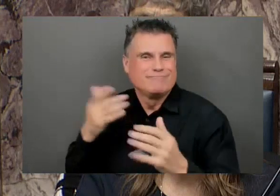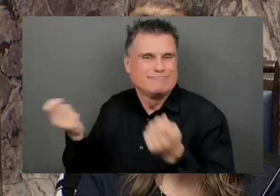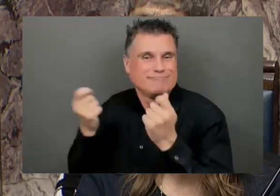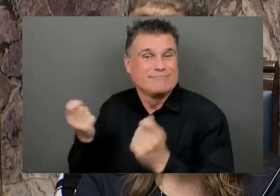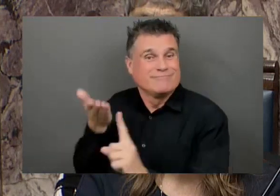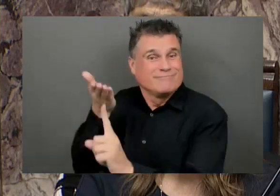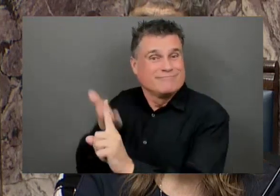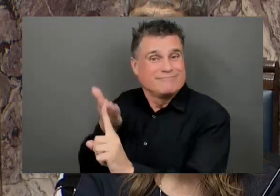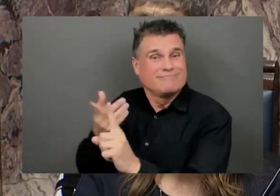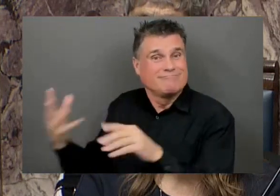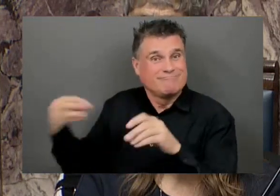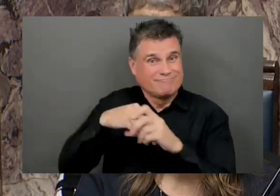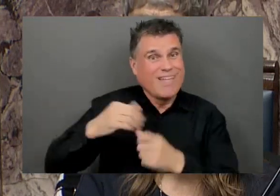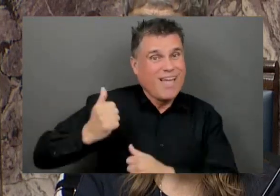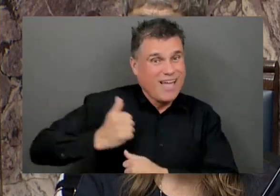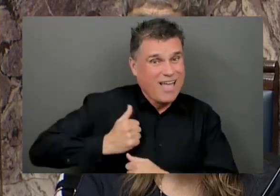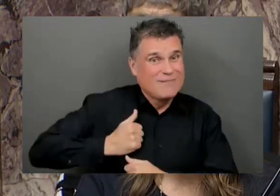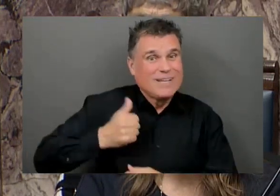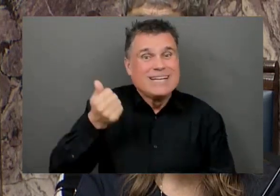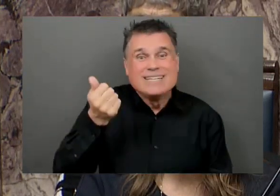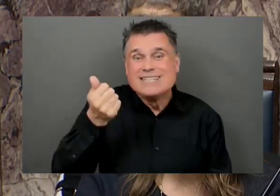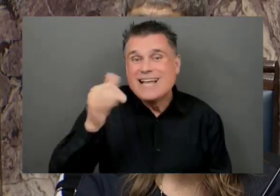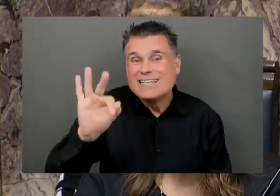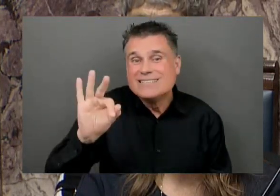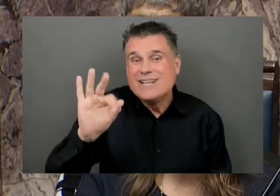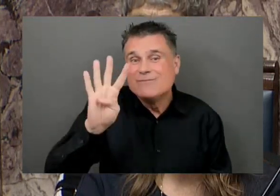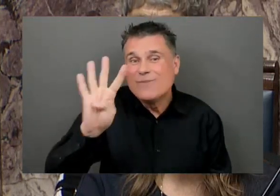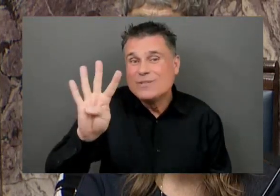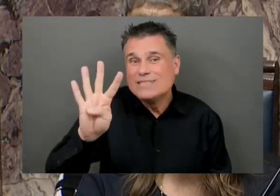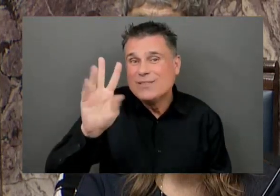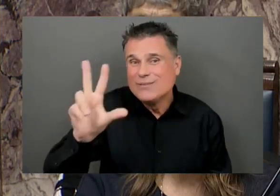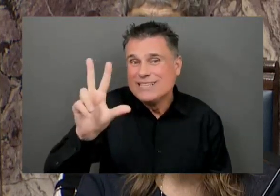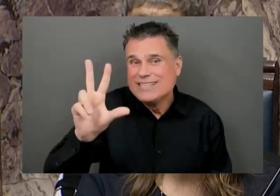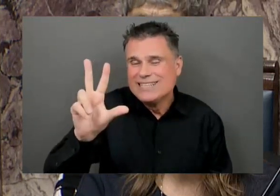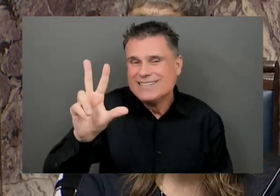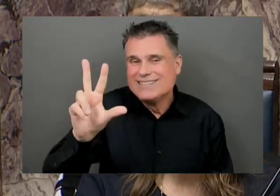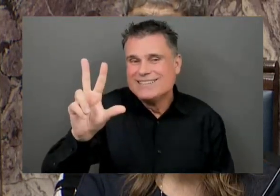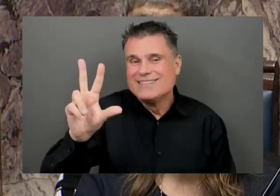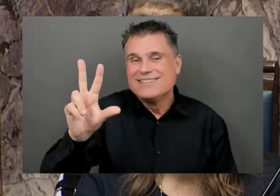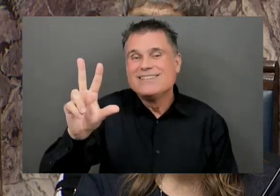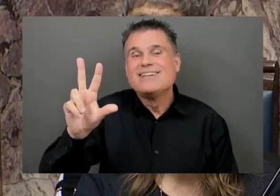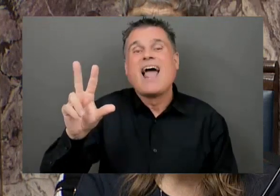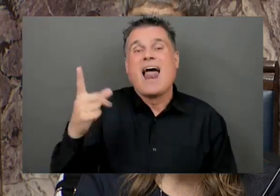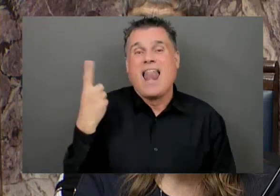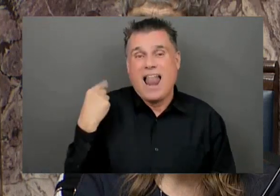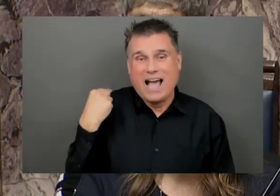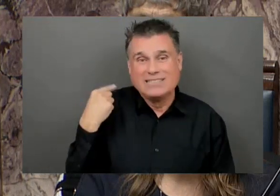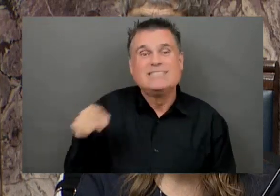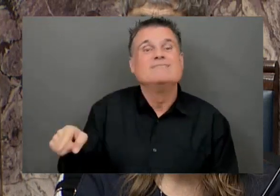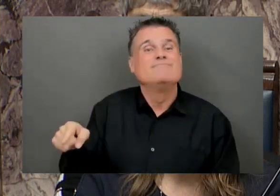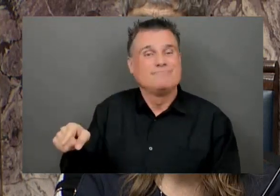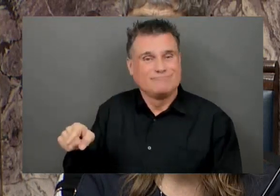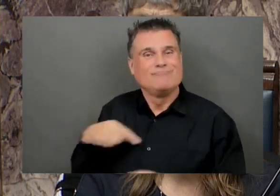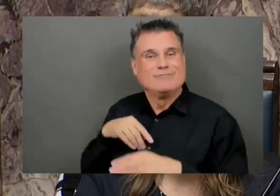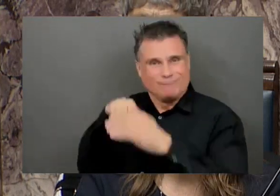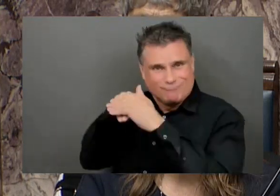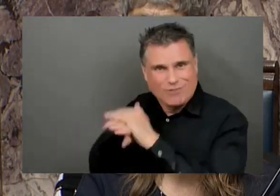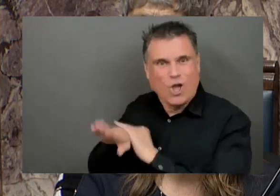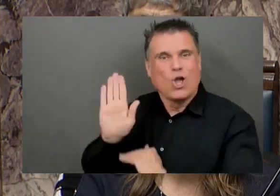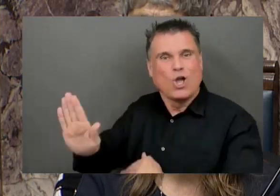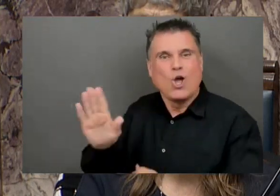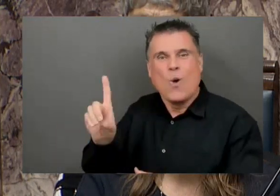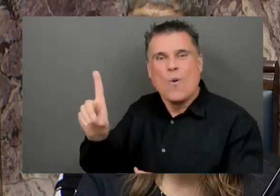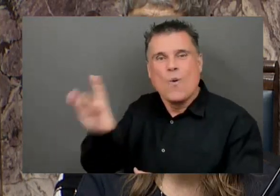honoured to attend her 100th birthday party last year, where the community hall in Vailemount was filled to overflowing.